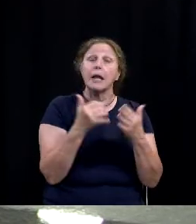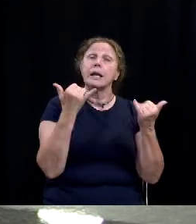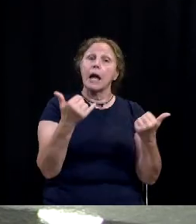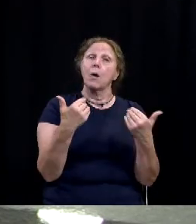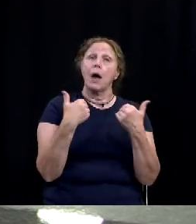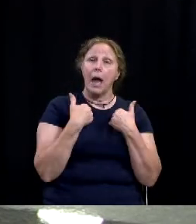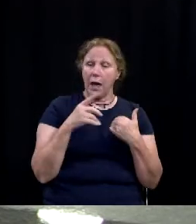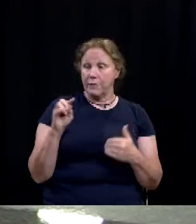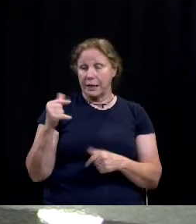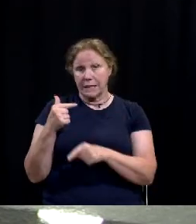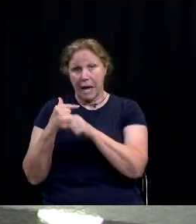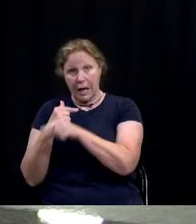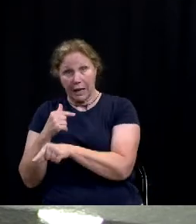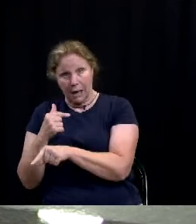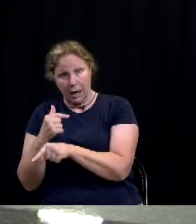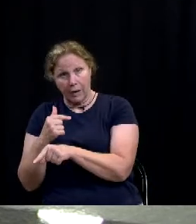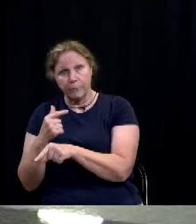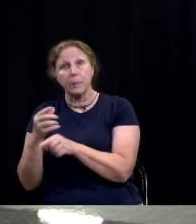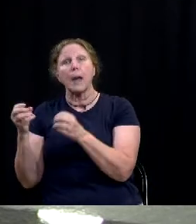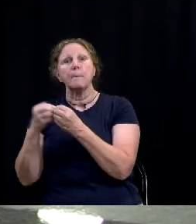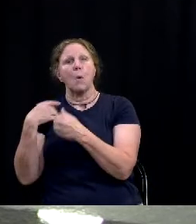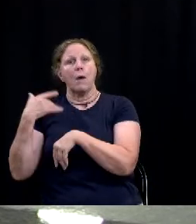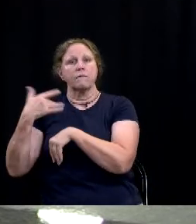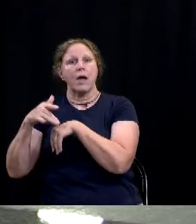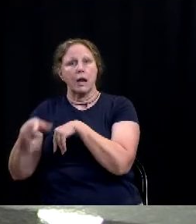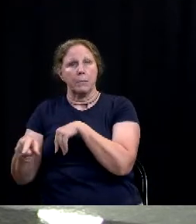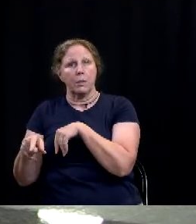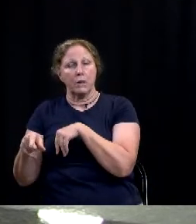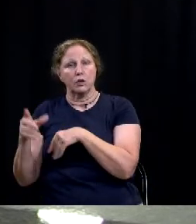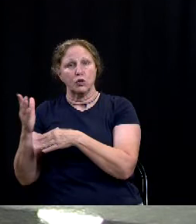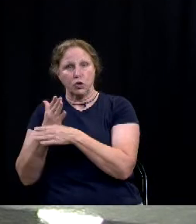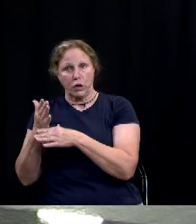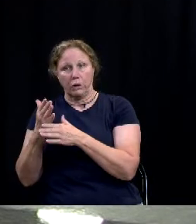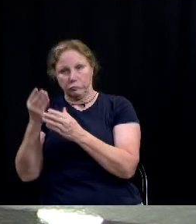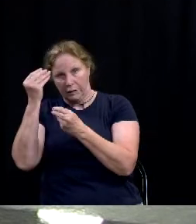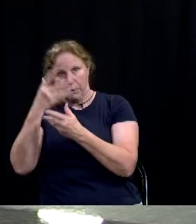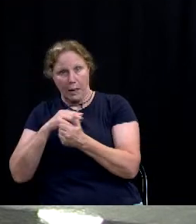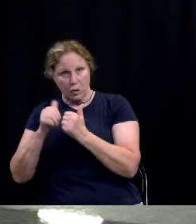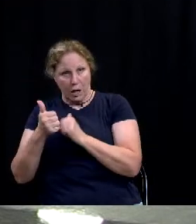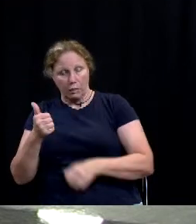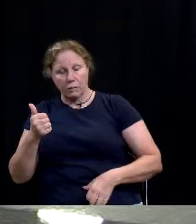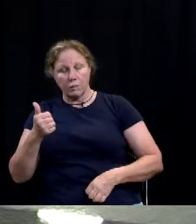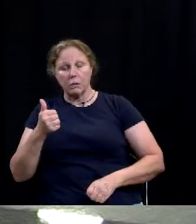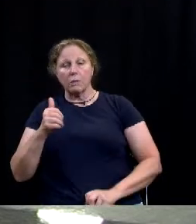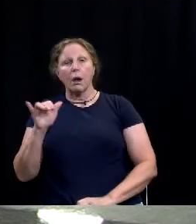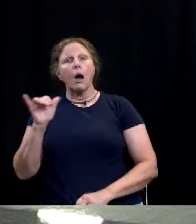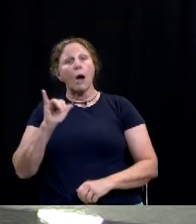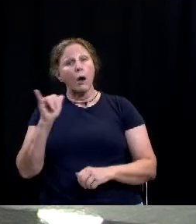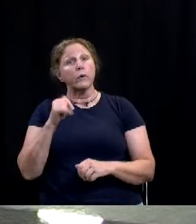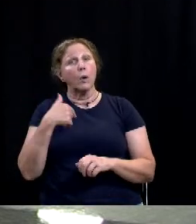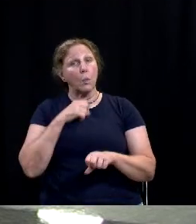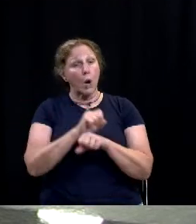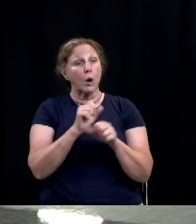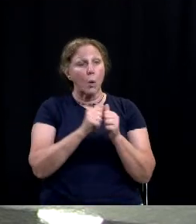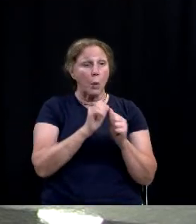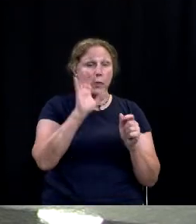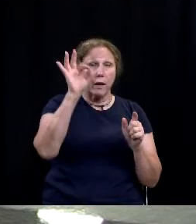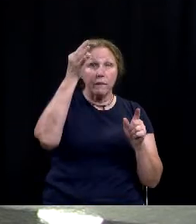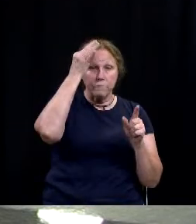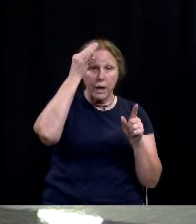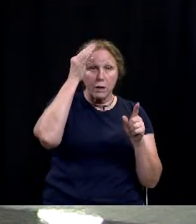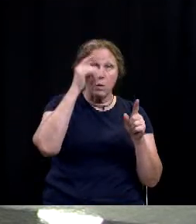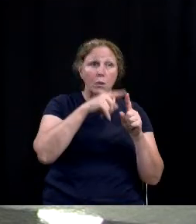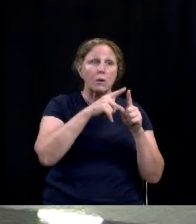the tag unit where we have more resources to share the information and in addition you know we worked with the federal uh